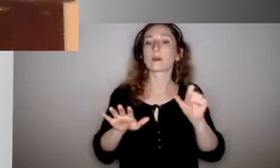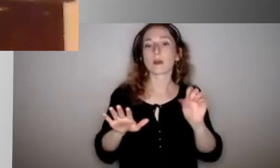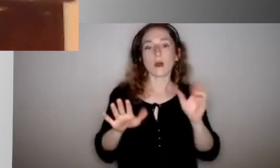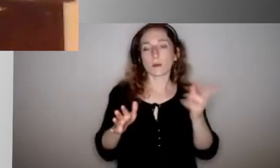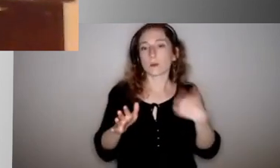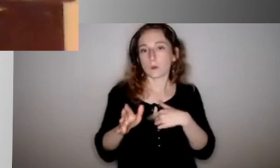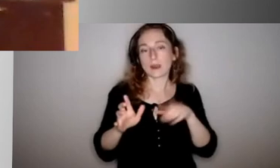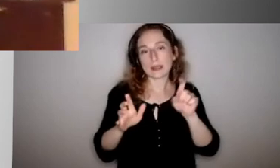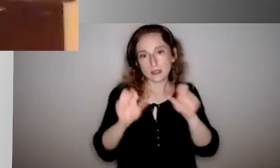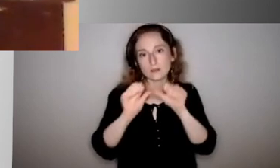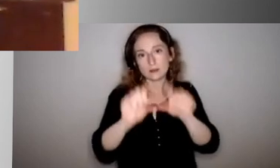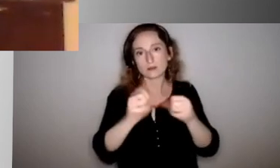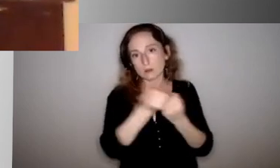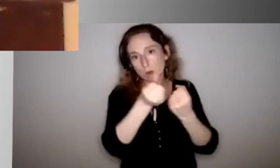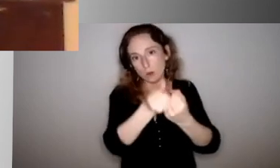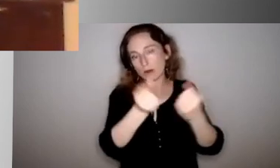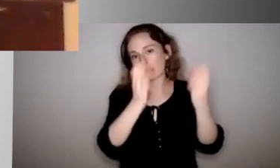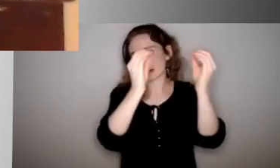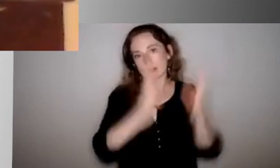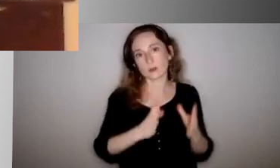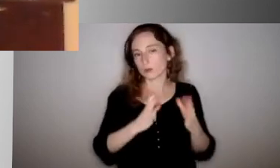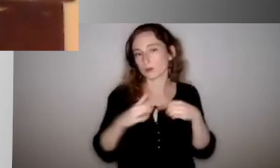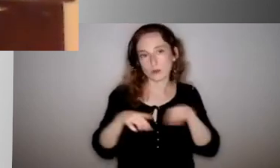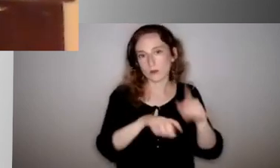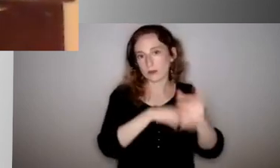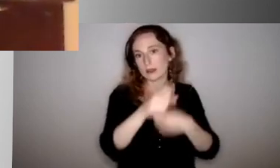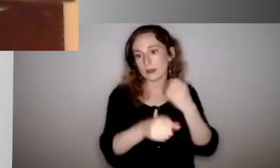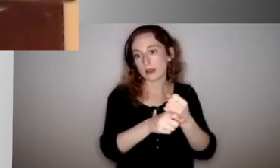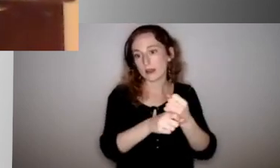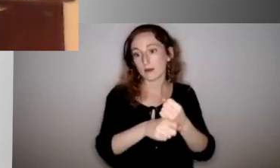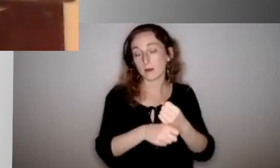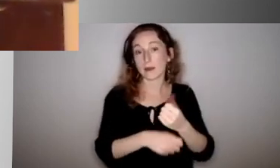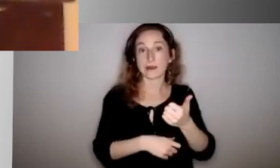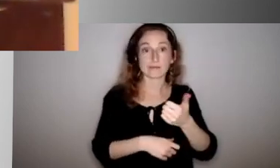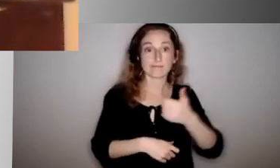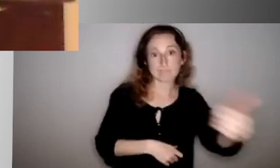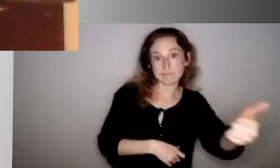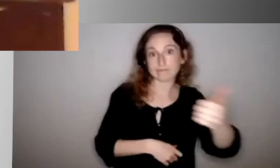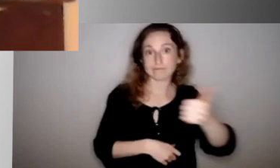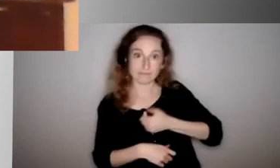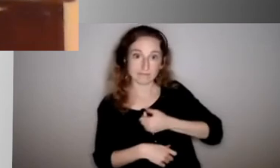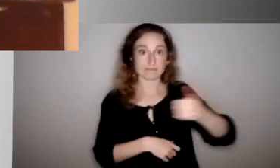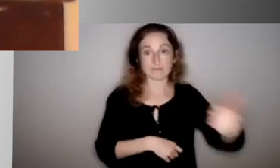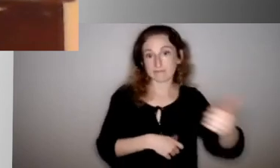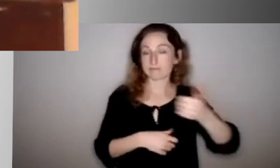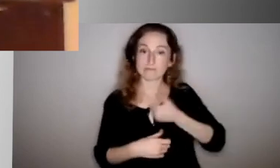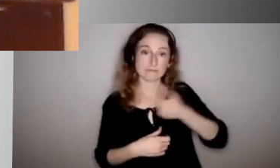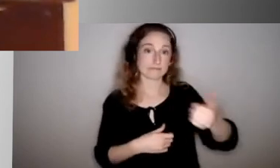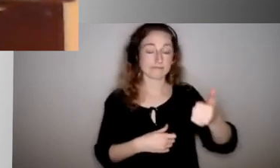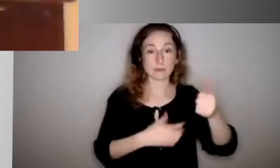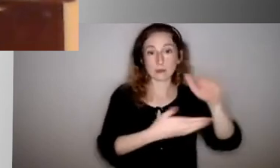they're facing as they come back and throughout the year as we move back and forth between an in-person and a virtual model. Because this is as